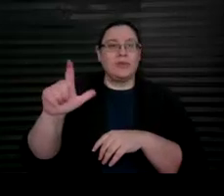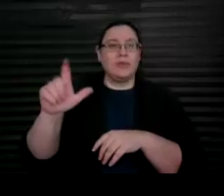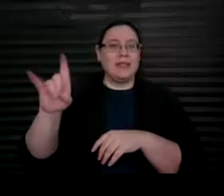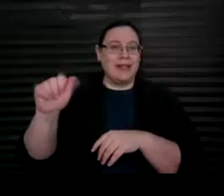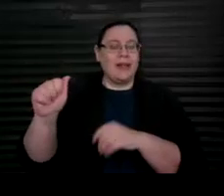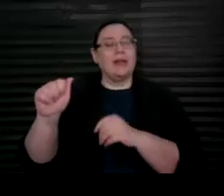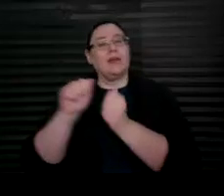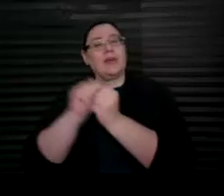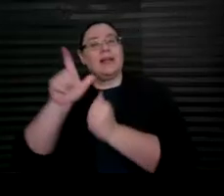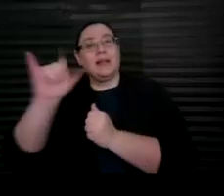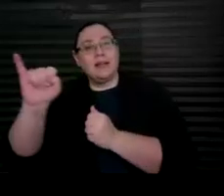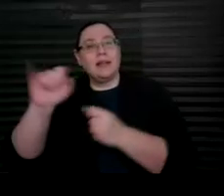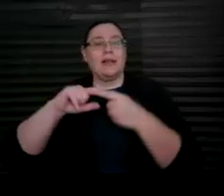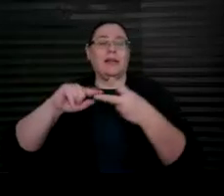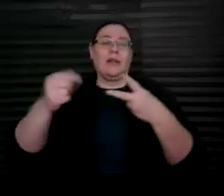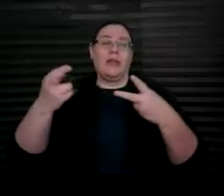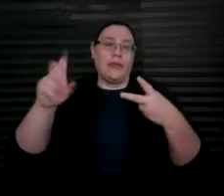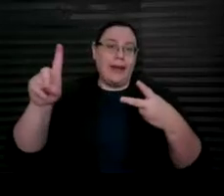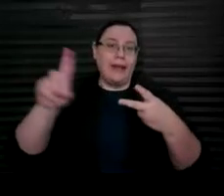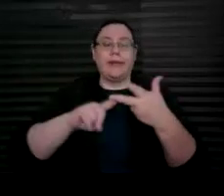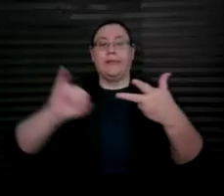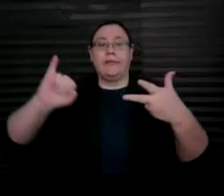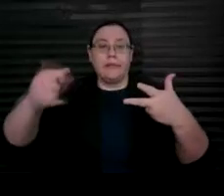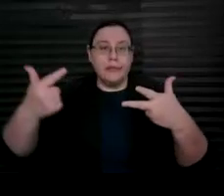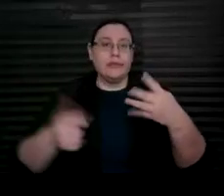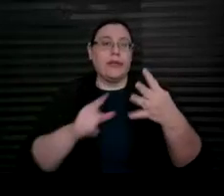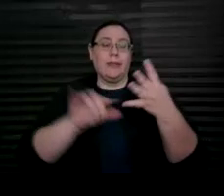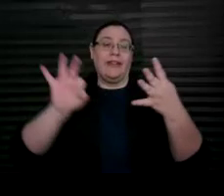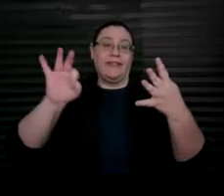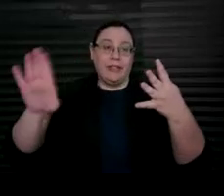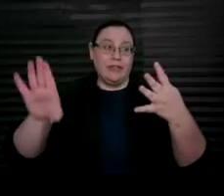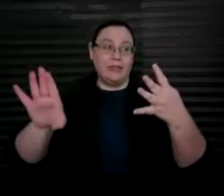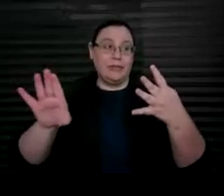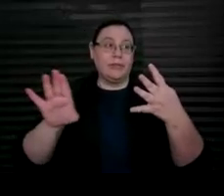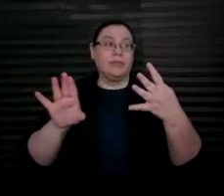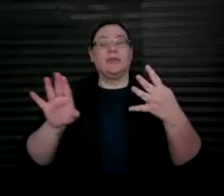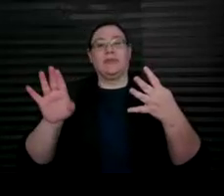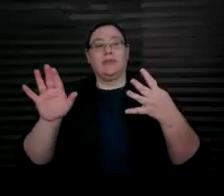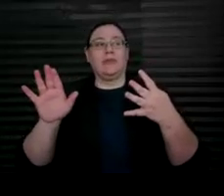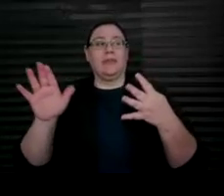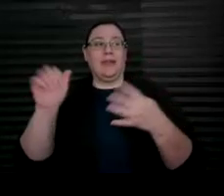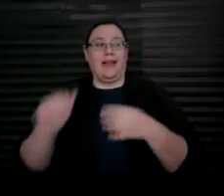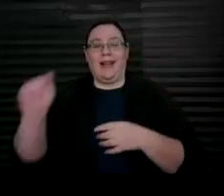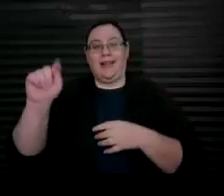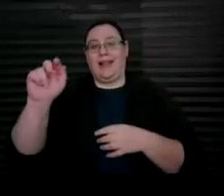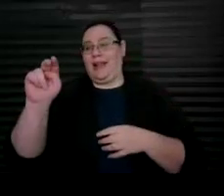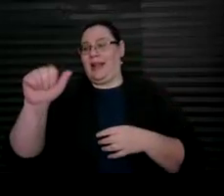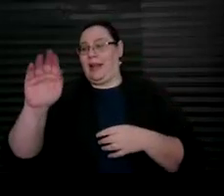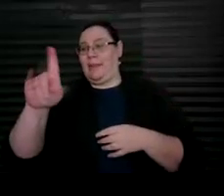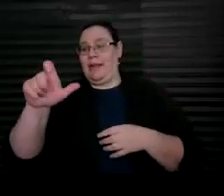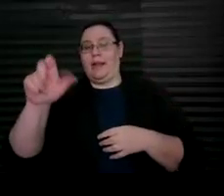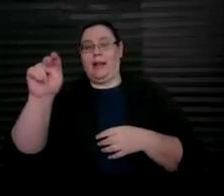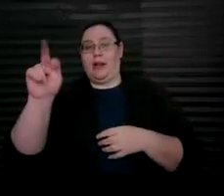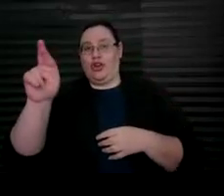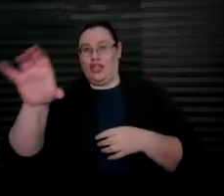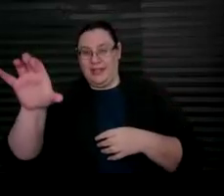threads, Instagram, Facebook, at the ABLE NRC. Participate